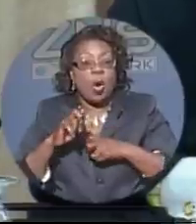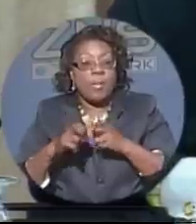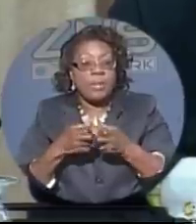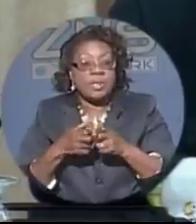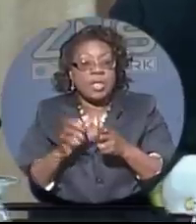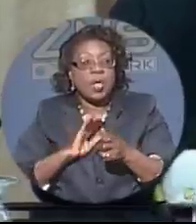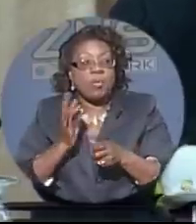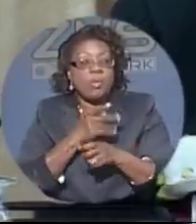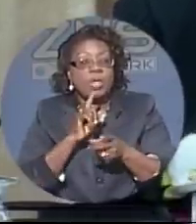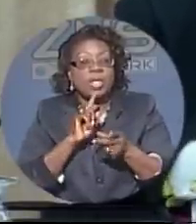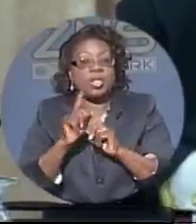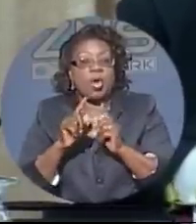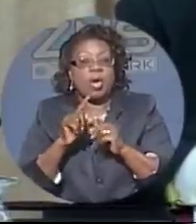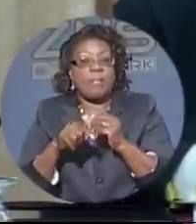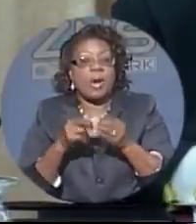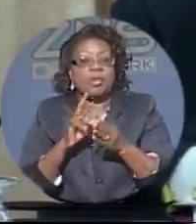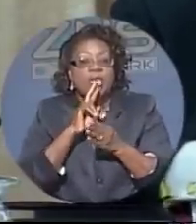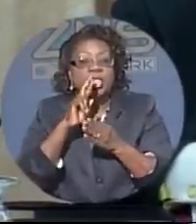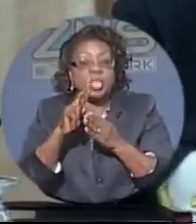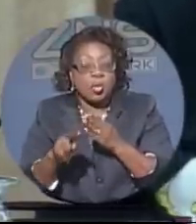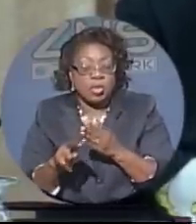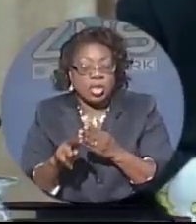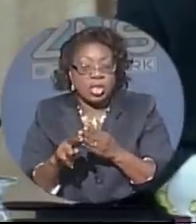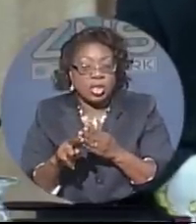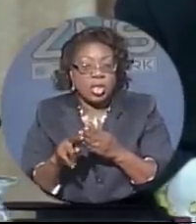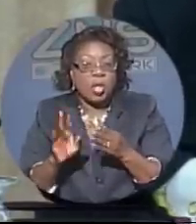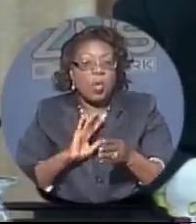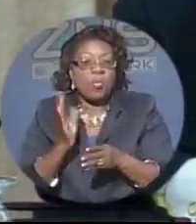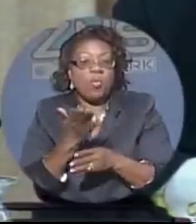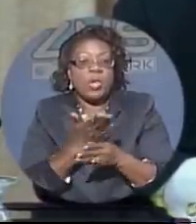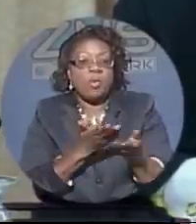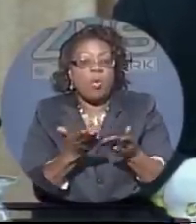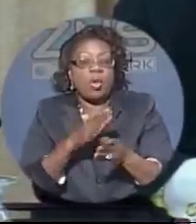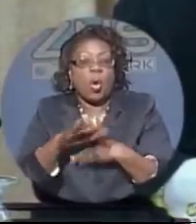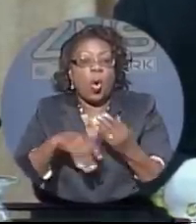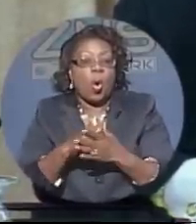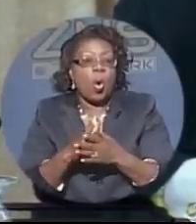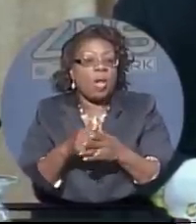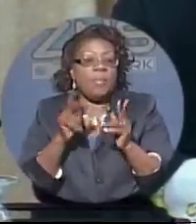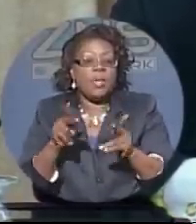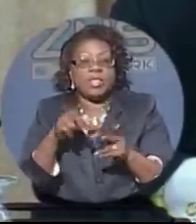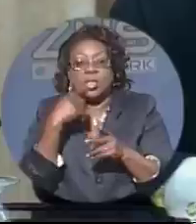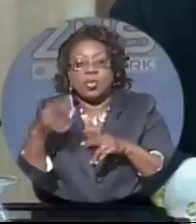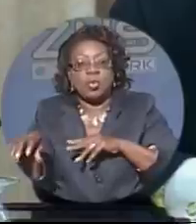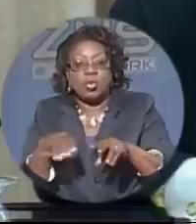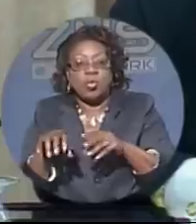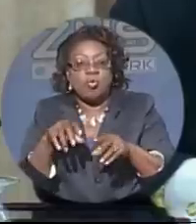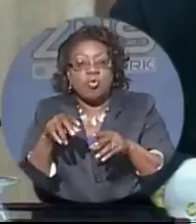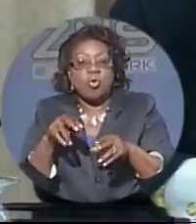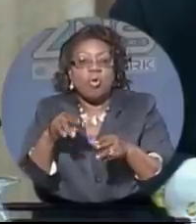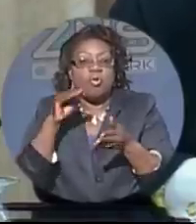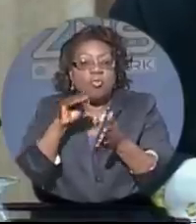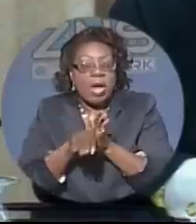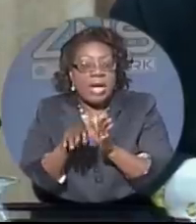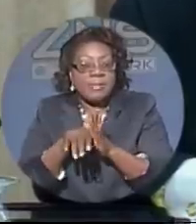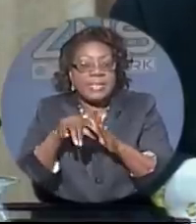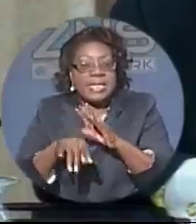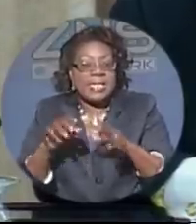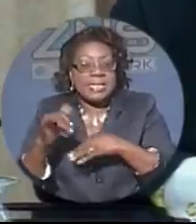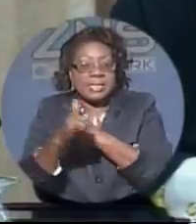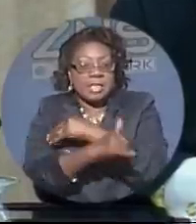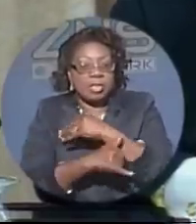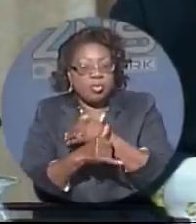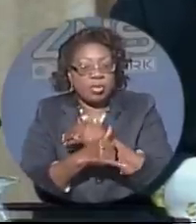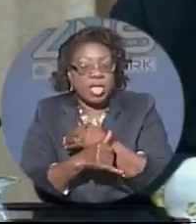We are clear that 98% of all crime perpetrated in this country is perpetrated by males. 96